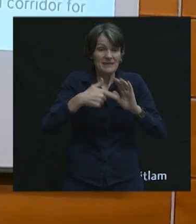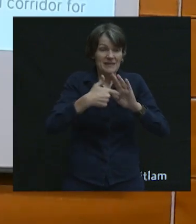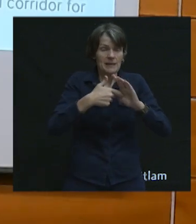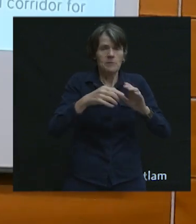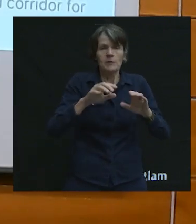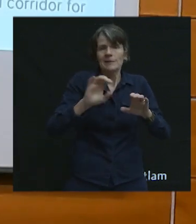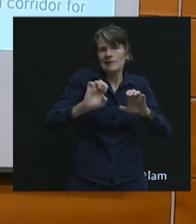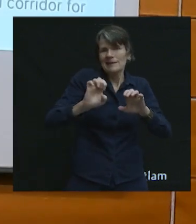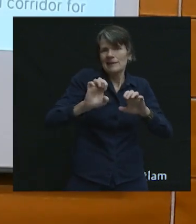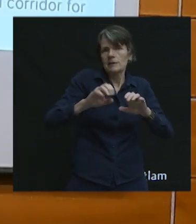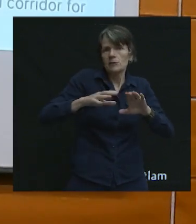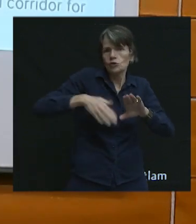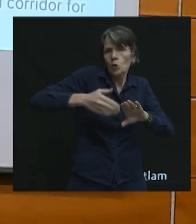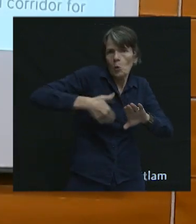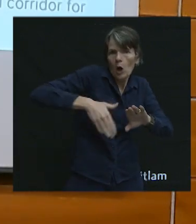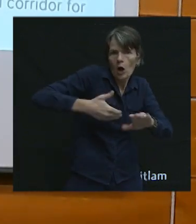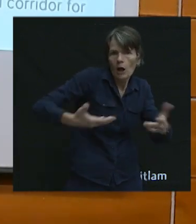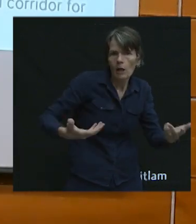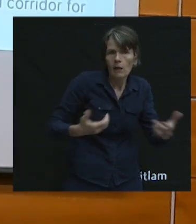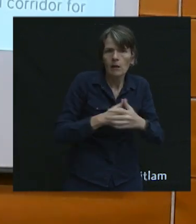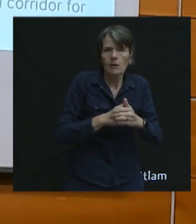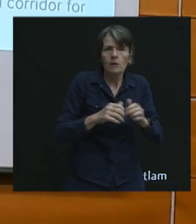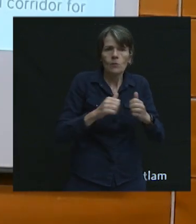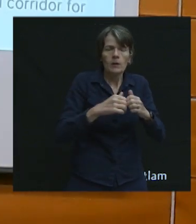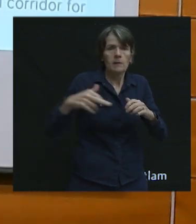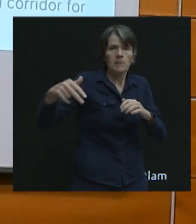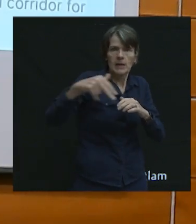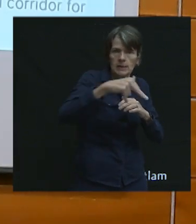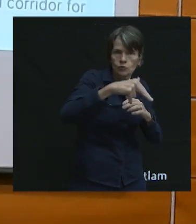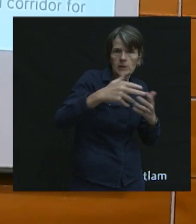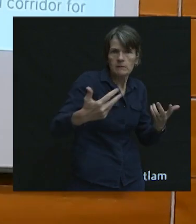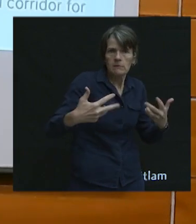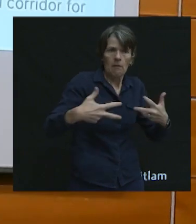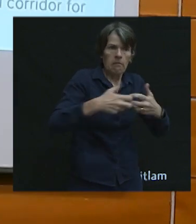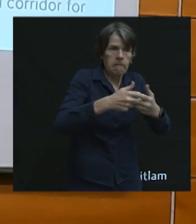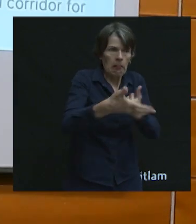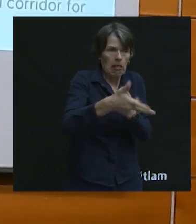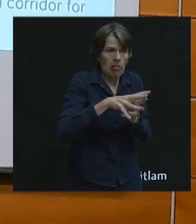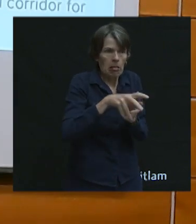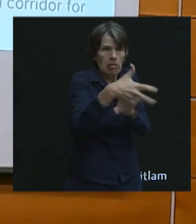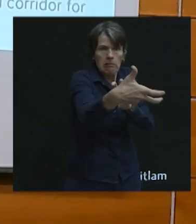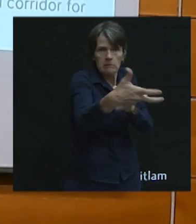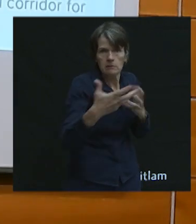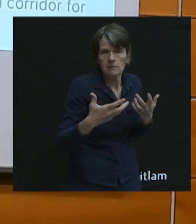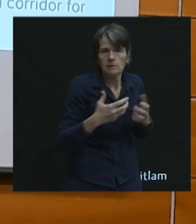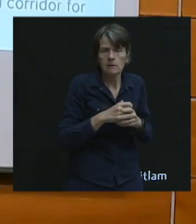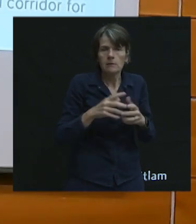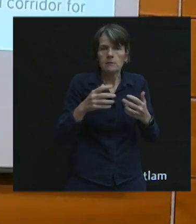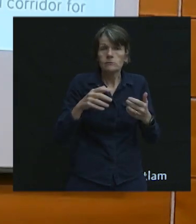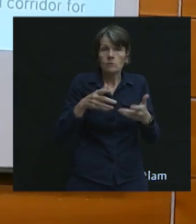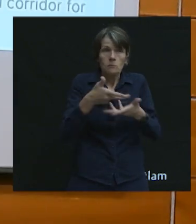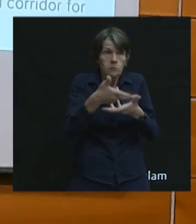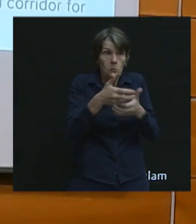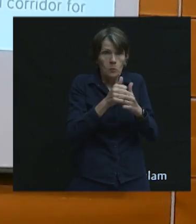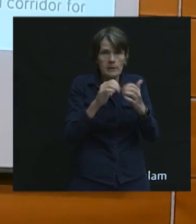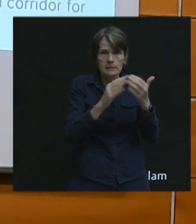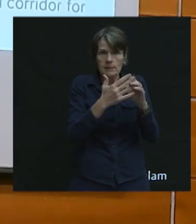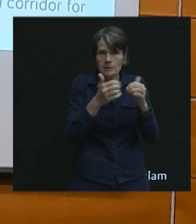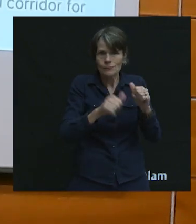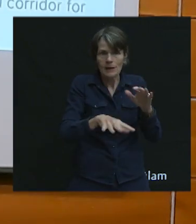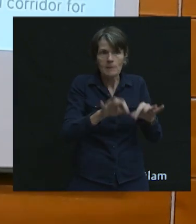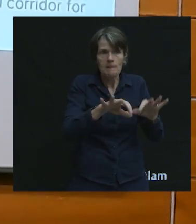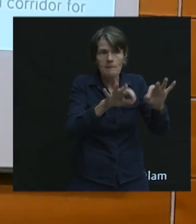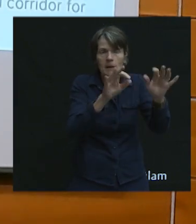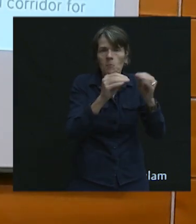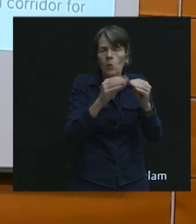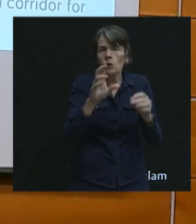pedestrian. So, are seeking out that information and working with the City and others to try to glean that. But again, also,